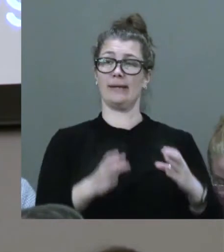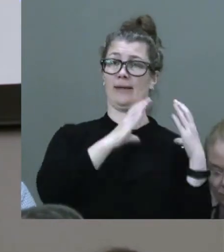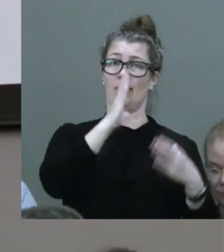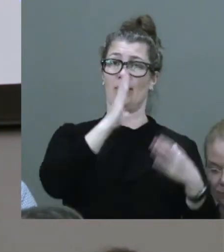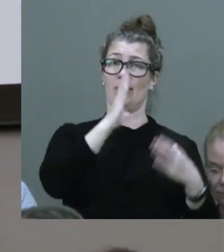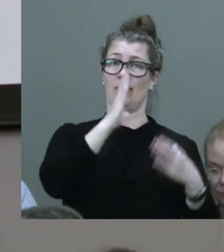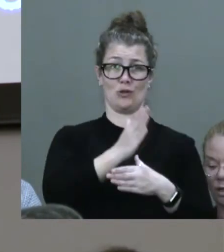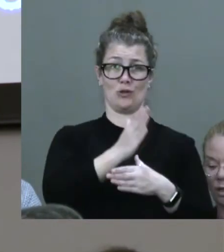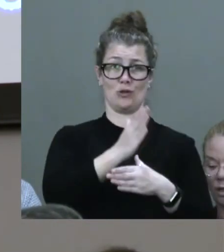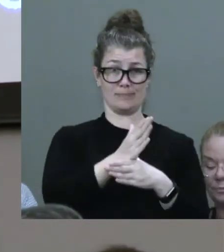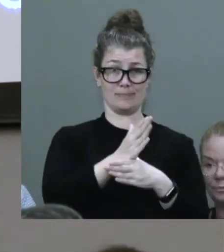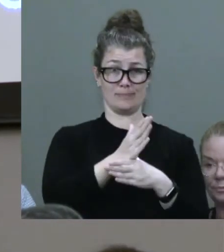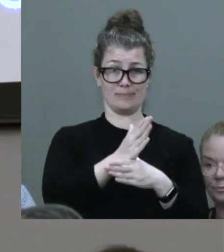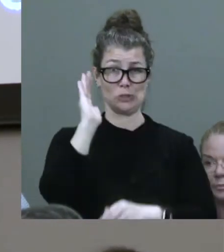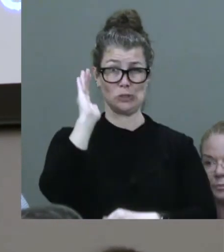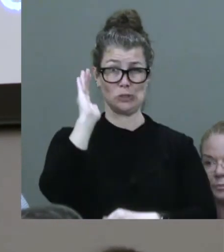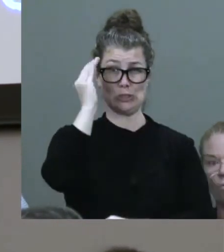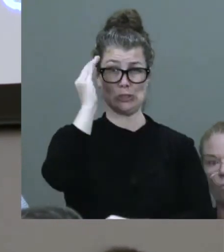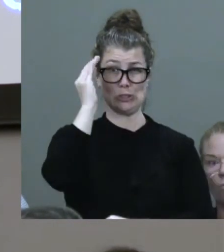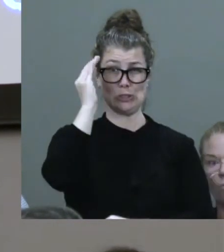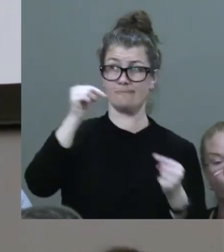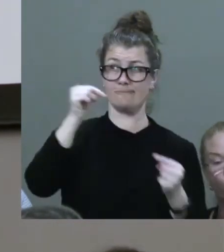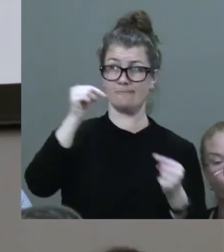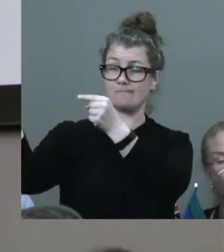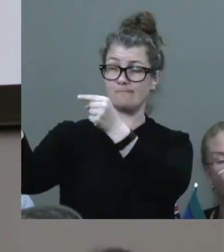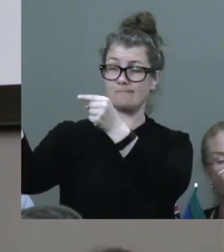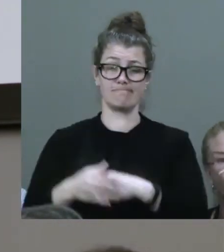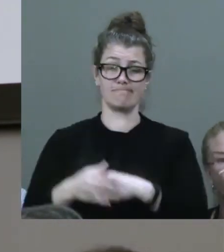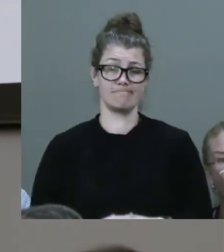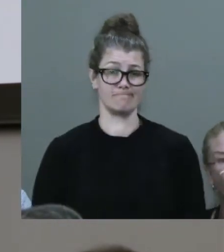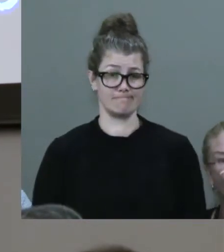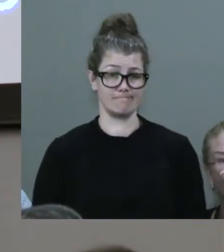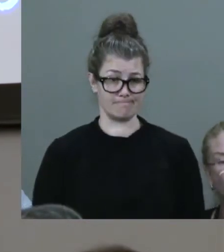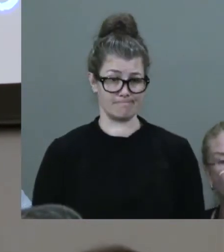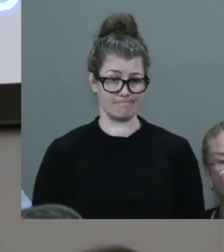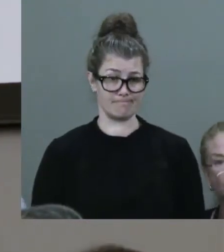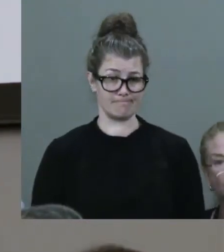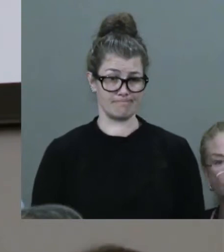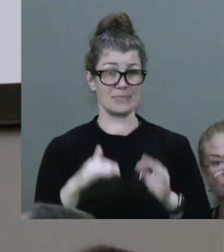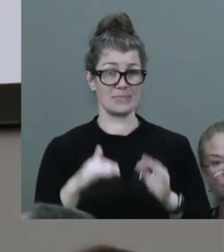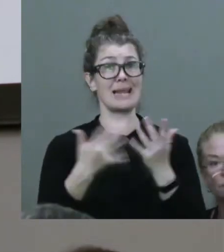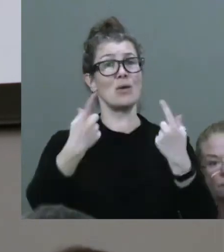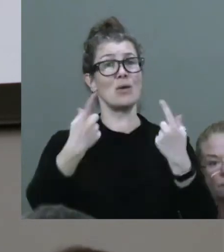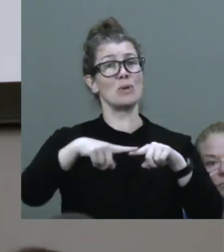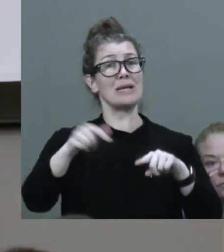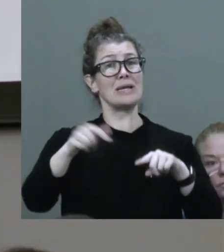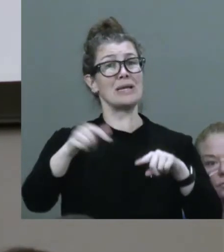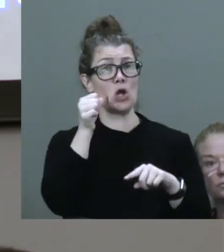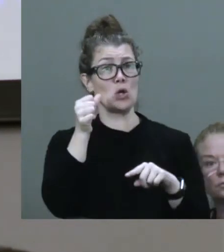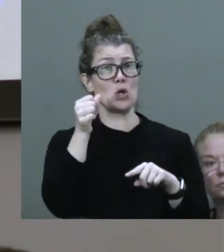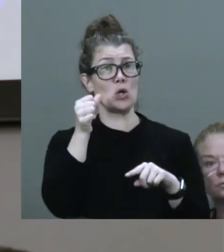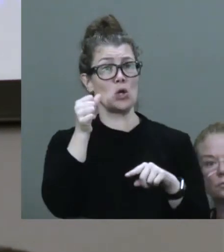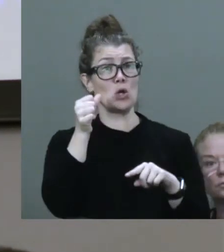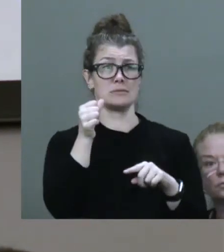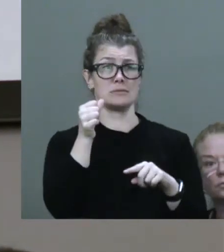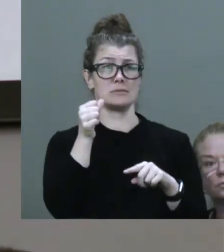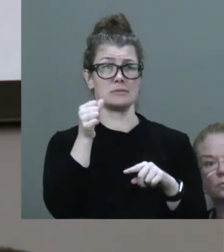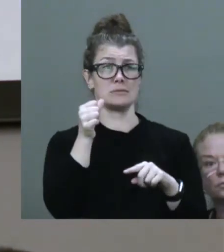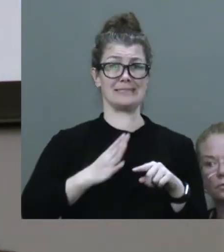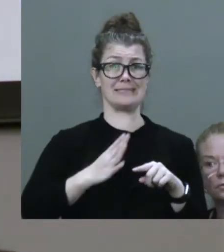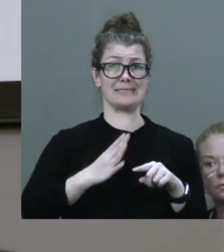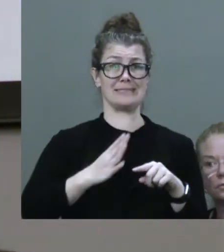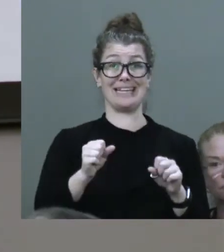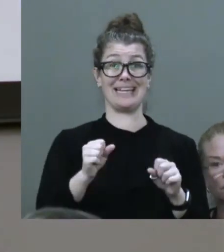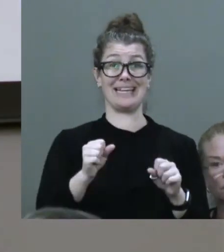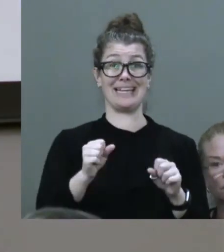dogged and determined defence. Now as we all know they have needed great defending.